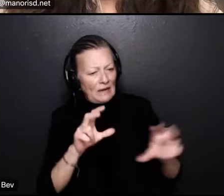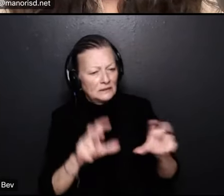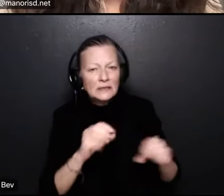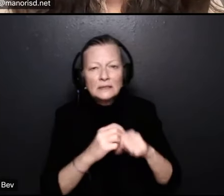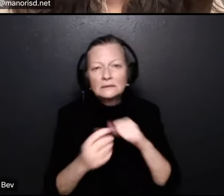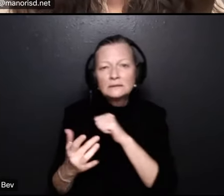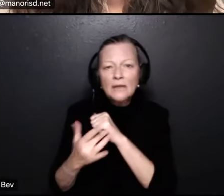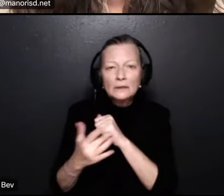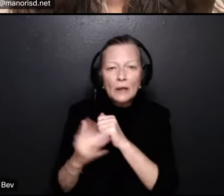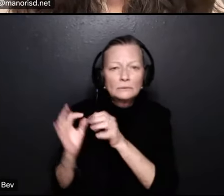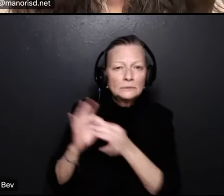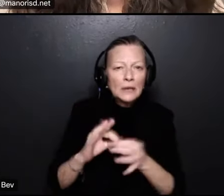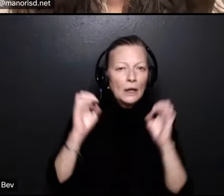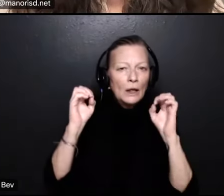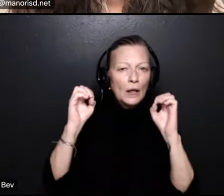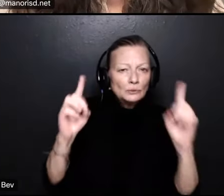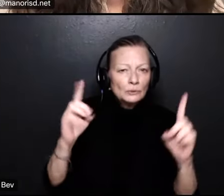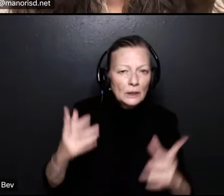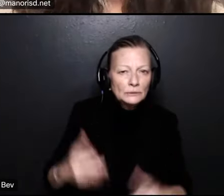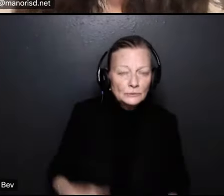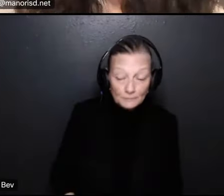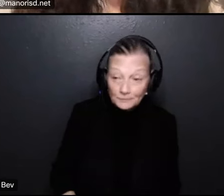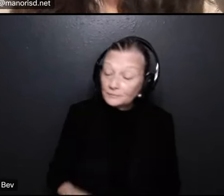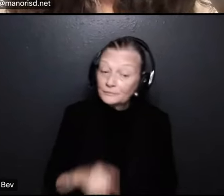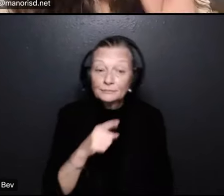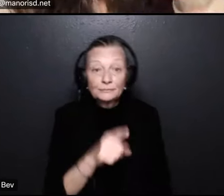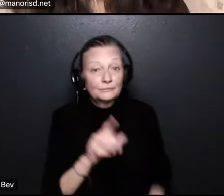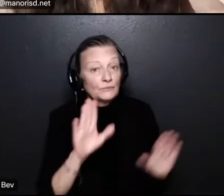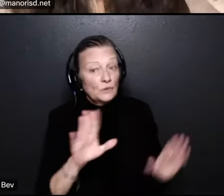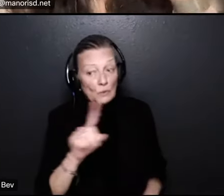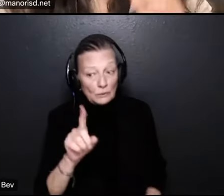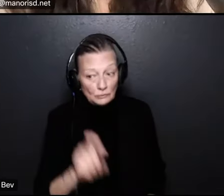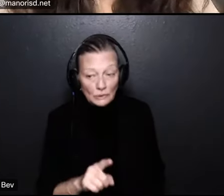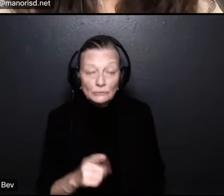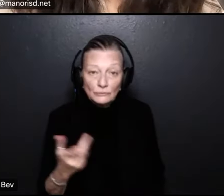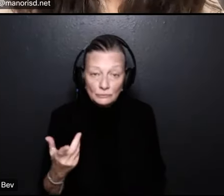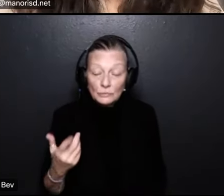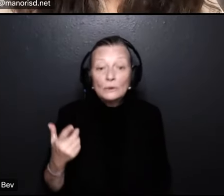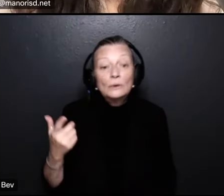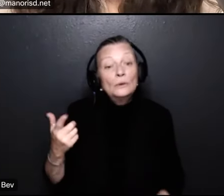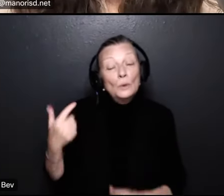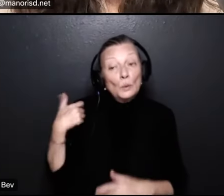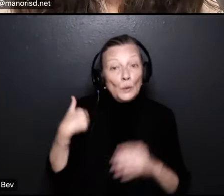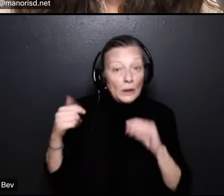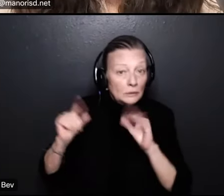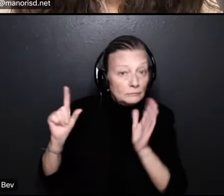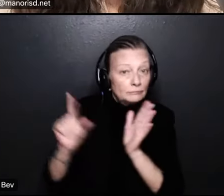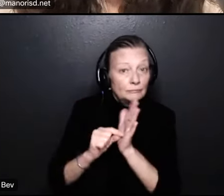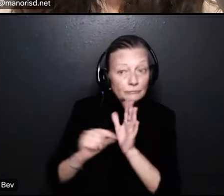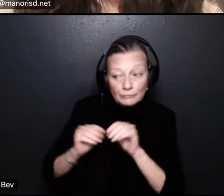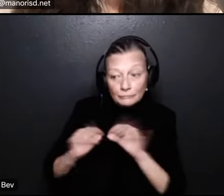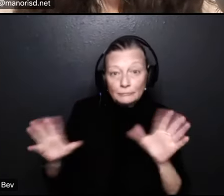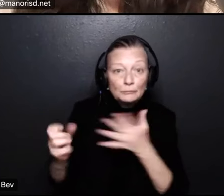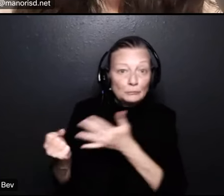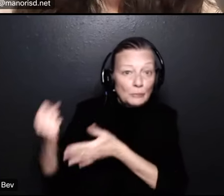so that's a that's a great question and i should point out that when we put out the uh the priorities for staff and for